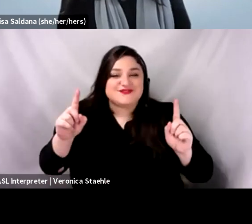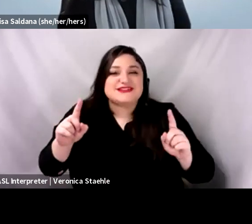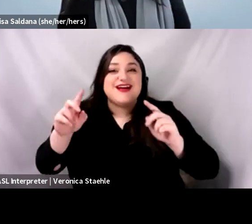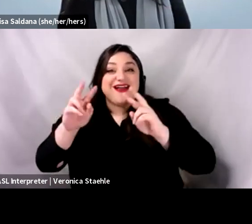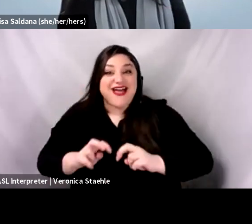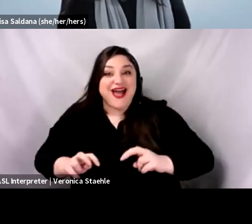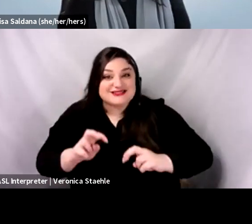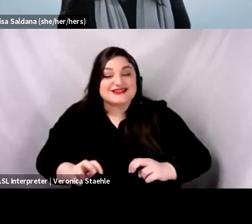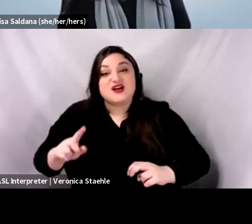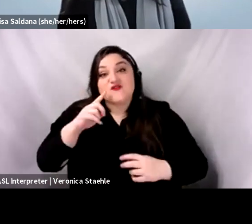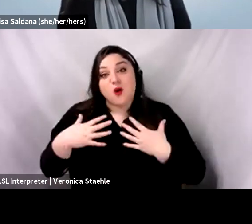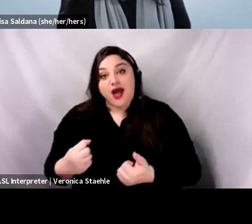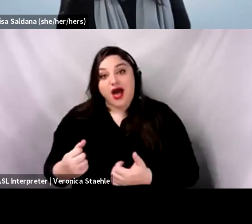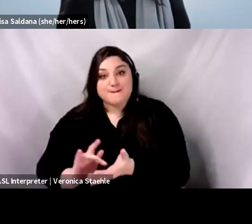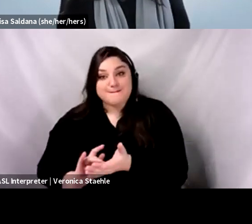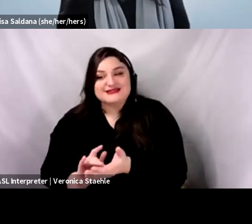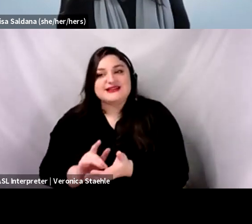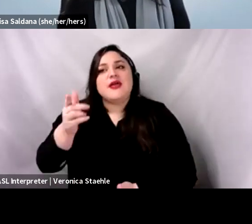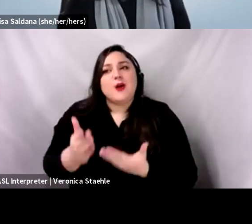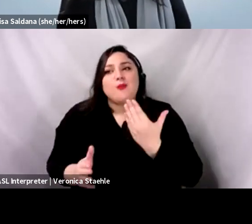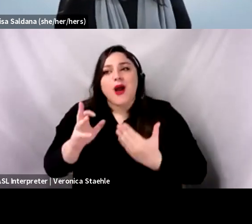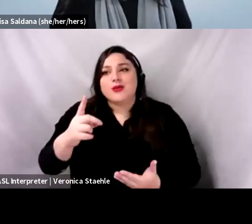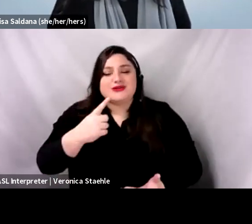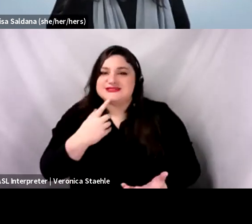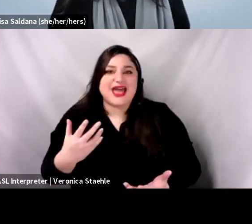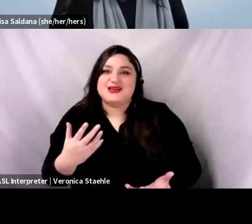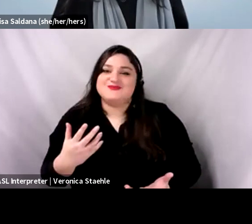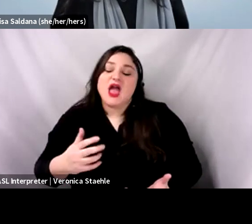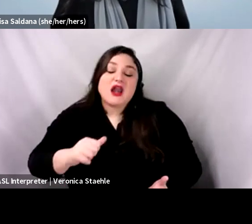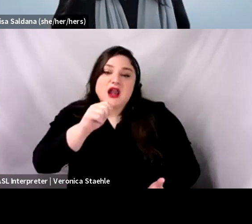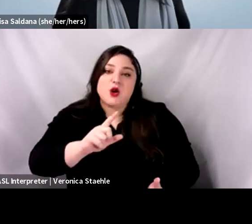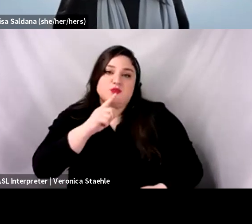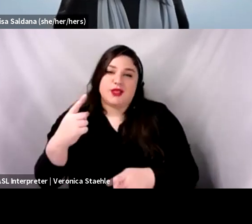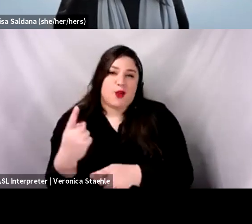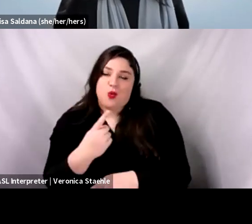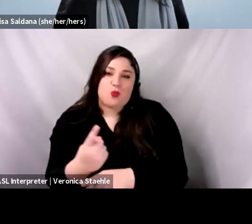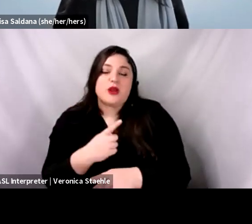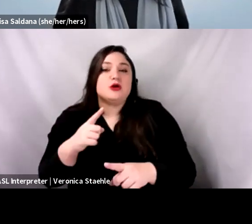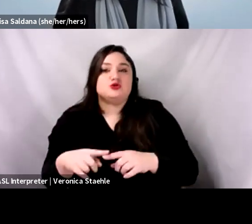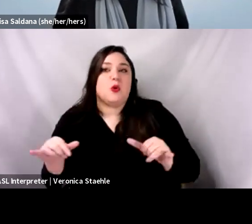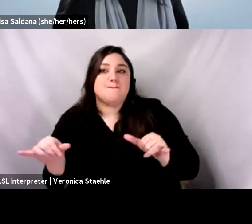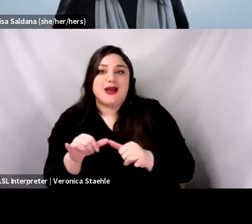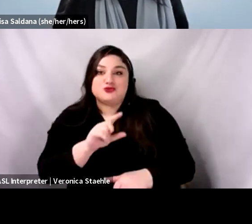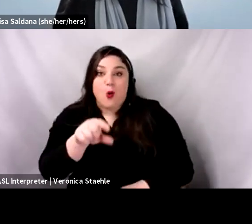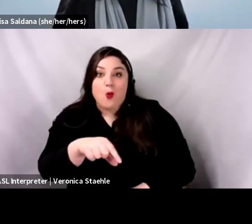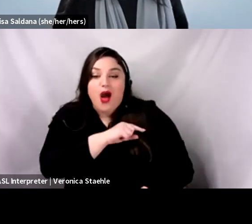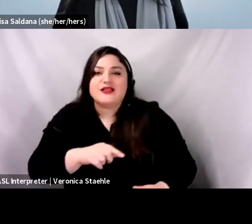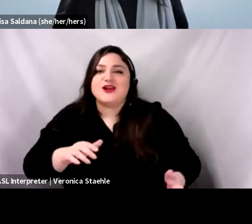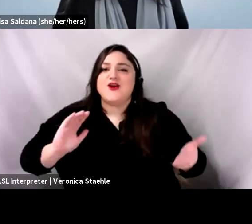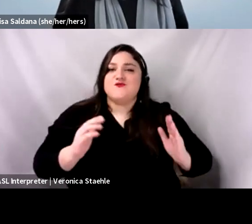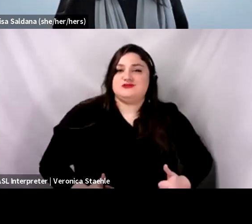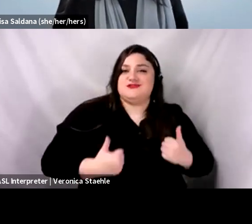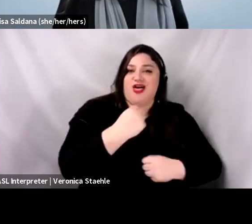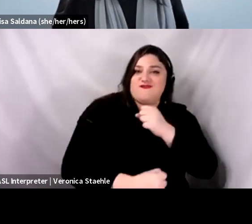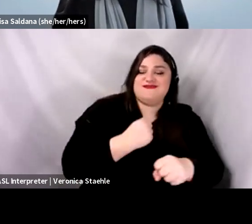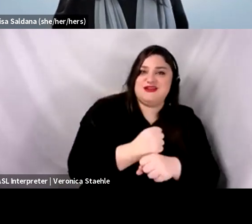and health and medicine, you'd say, well, no, it's not appropriate to measure. I don't think it's really appropriate to measure quality adjusted life years and implementation trial,